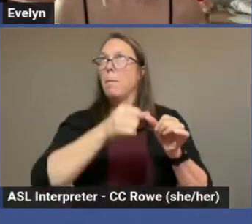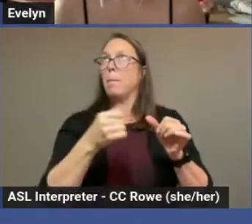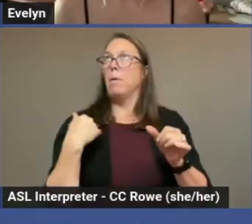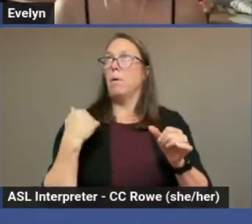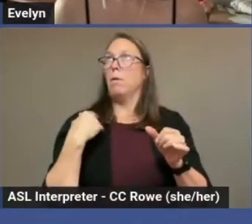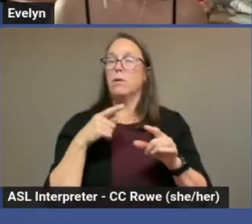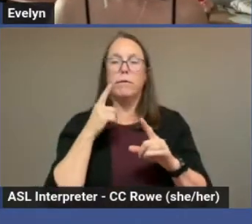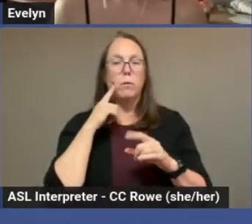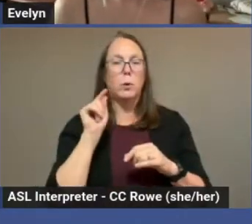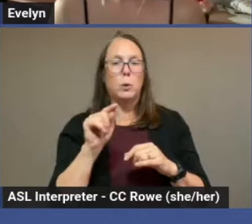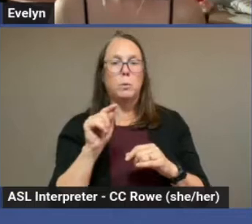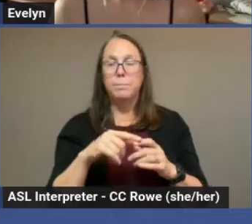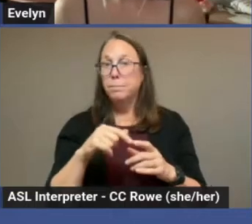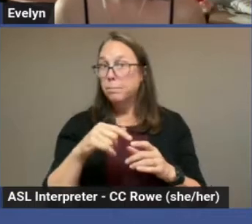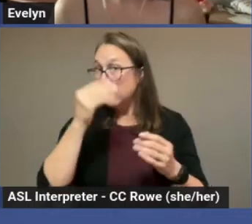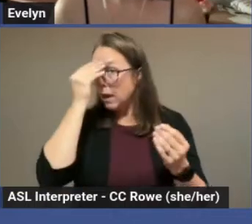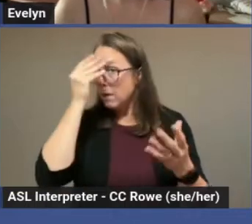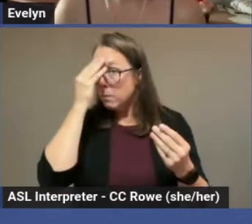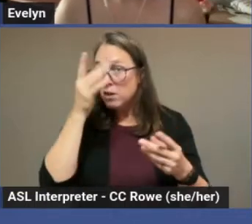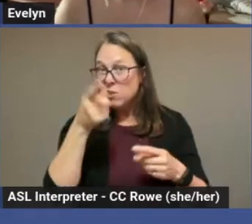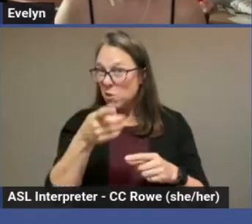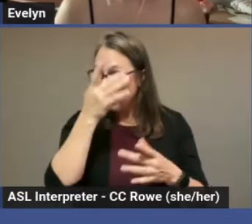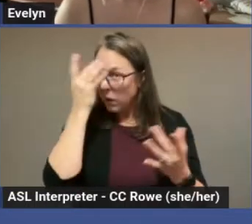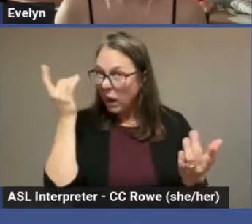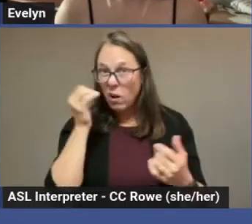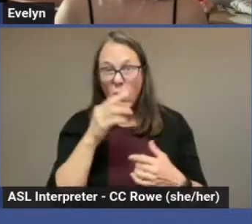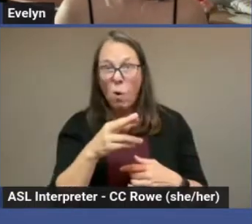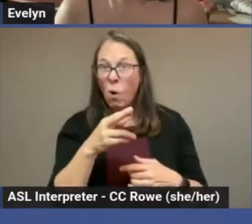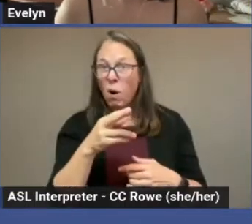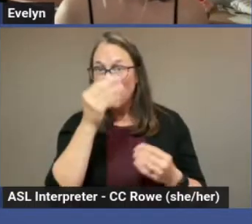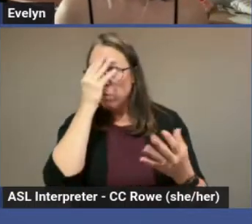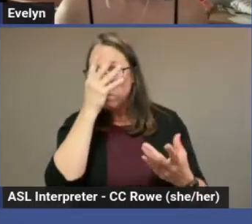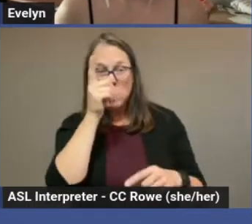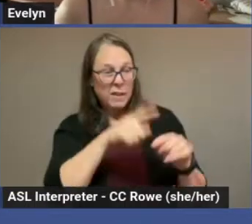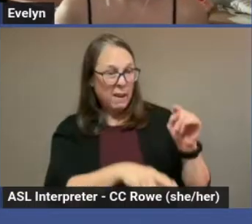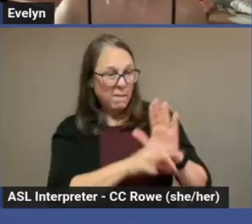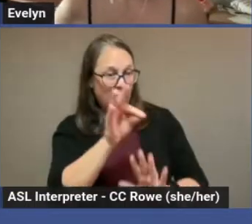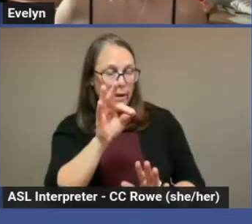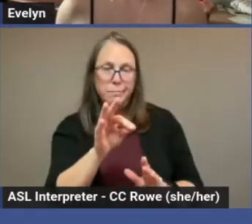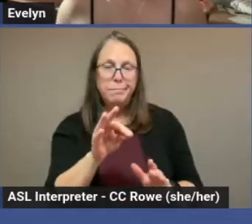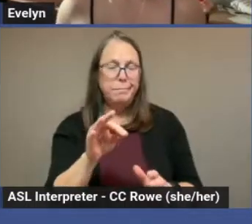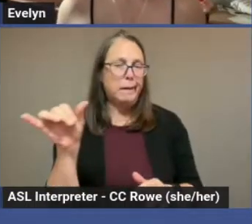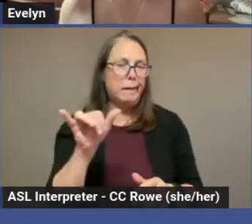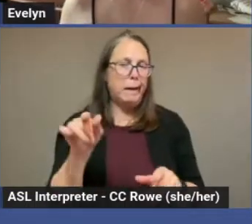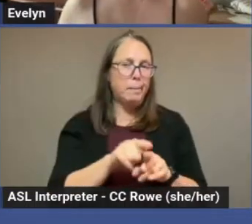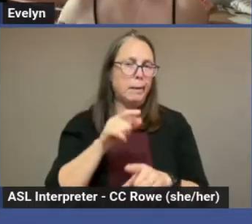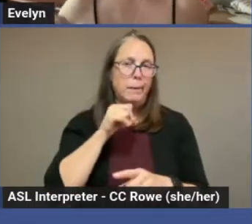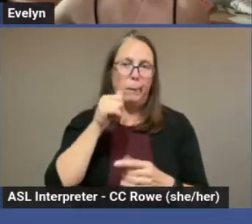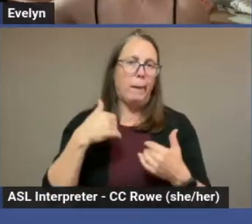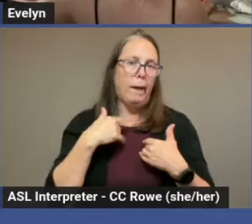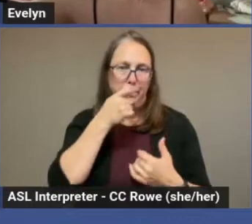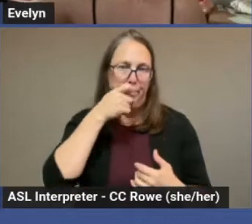you forget you have or you cannot find is as good as not having it. So organization is key.